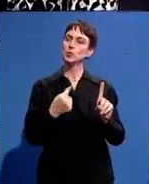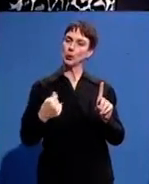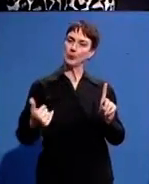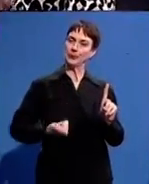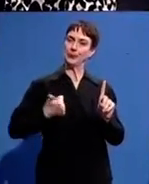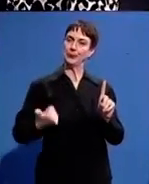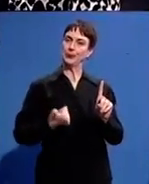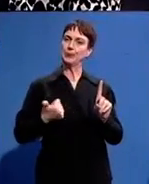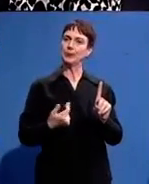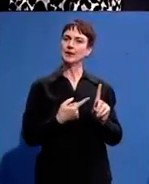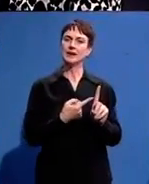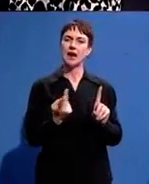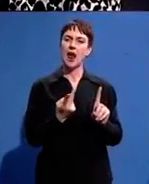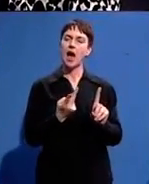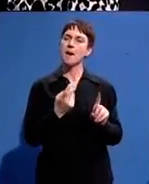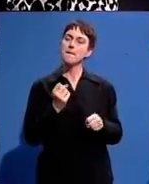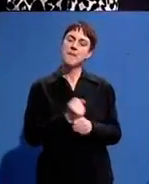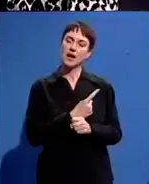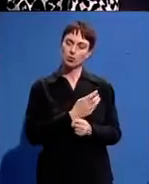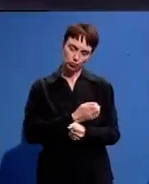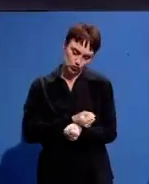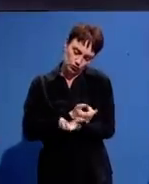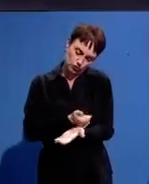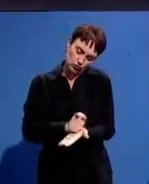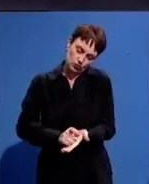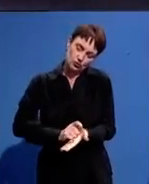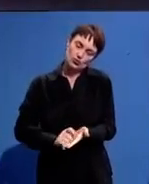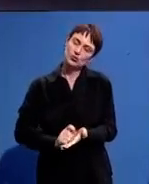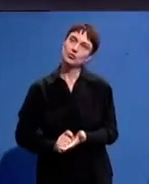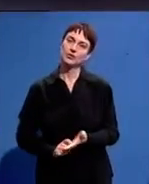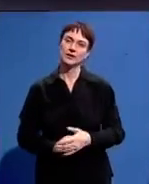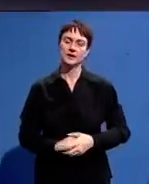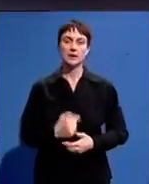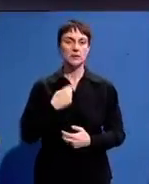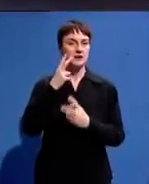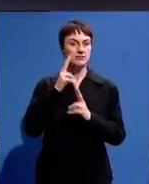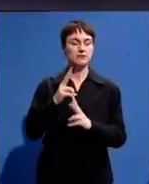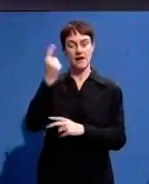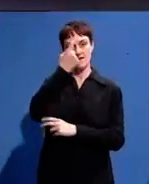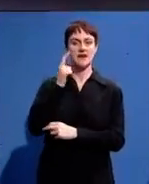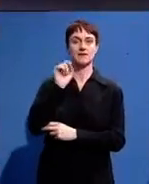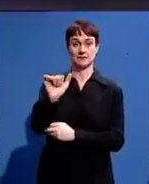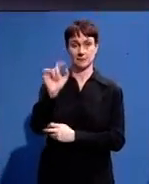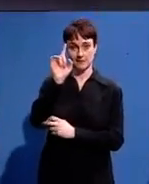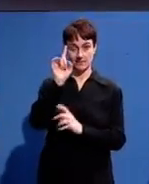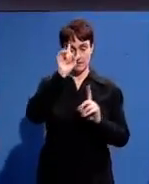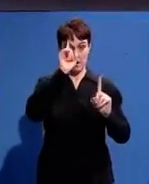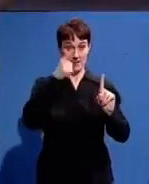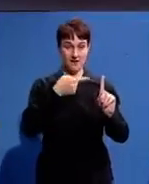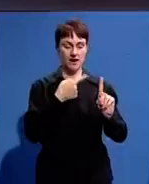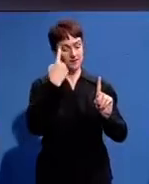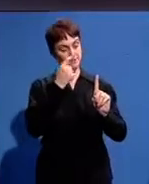you to be able to write a poem like that celebrating his life I think when you you know look at Madiba's face when you follow his